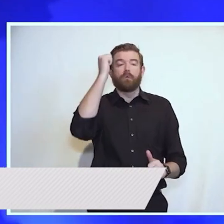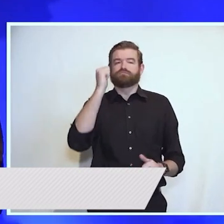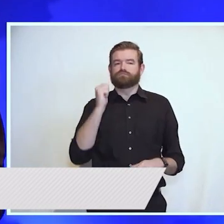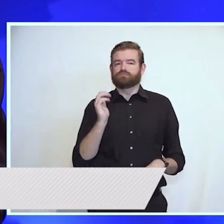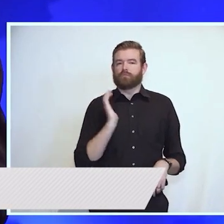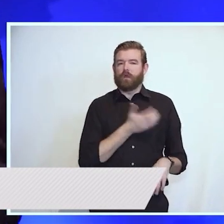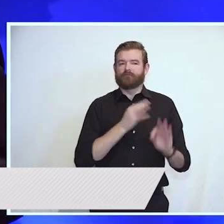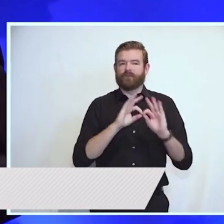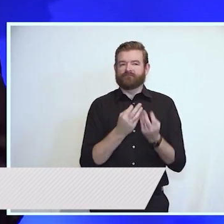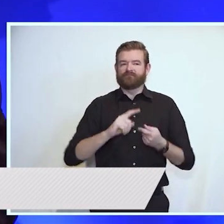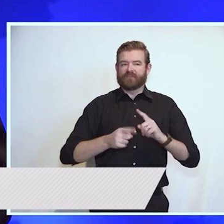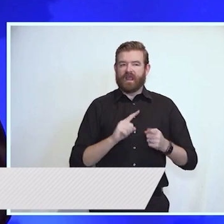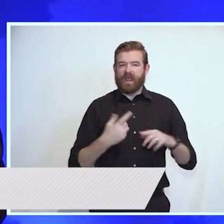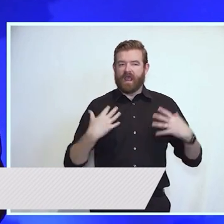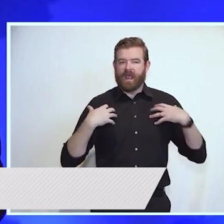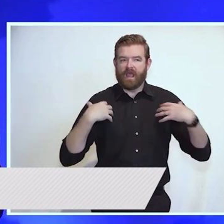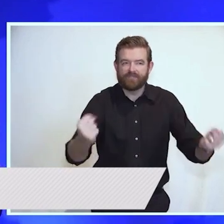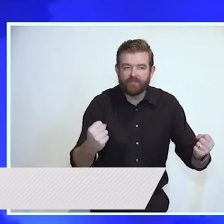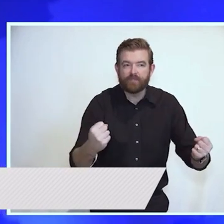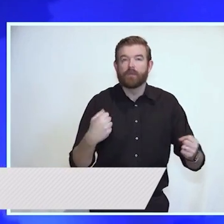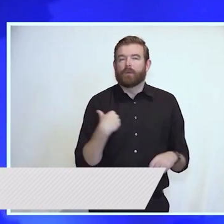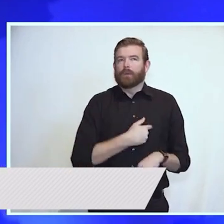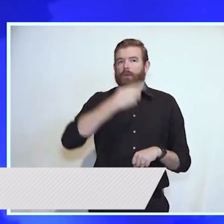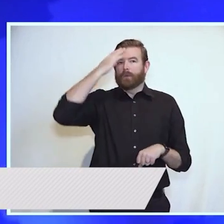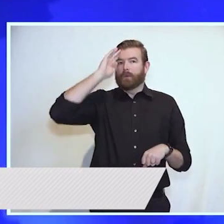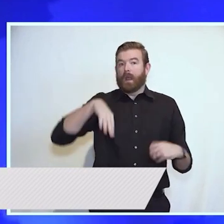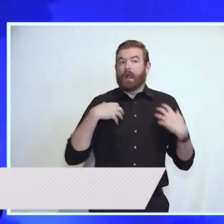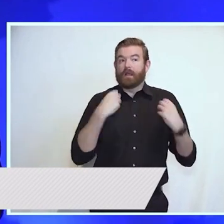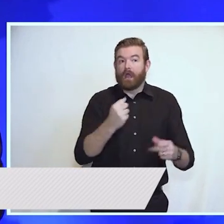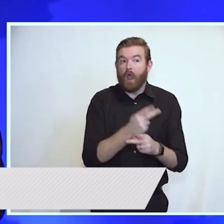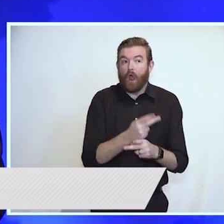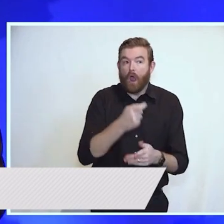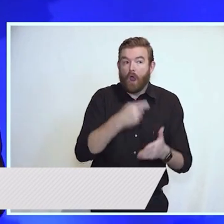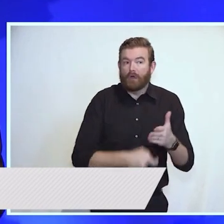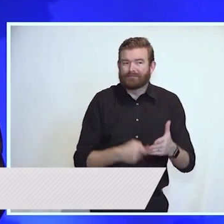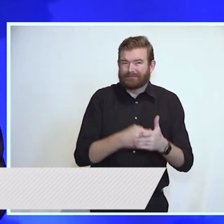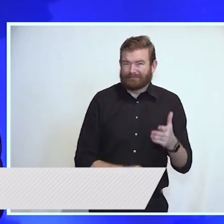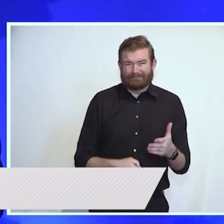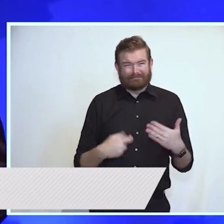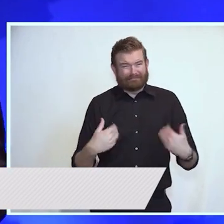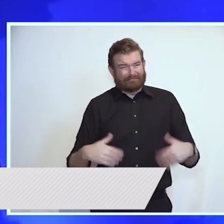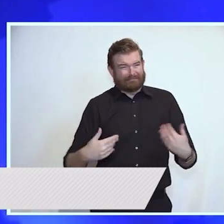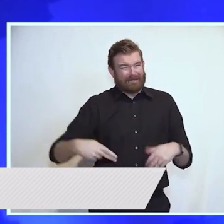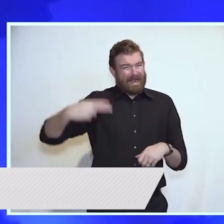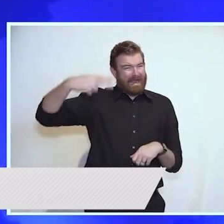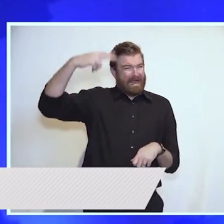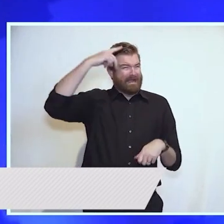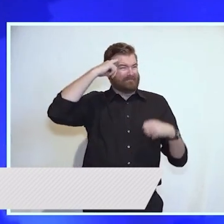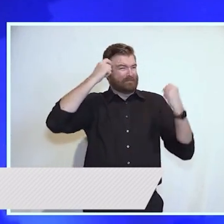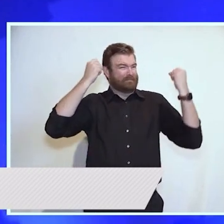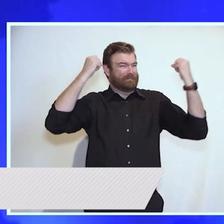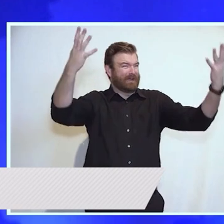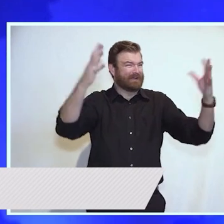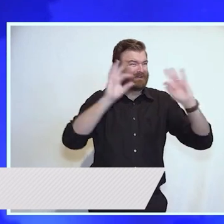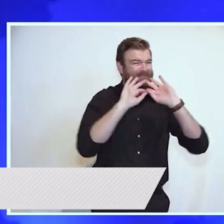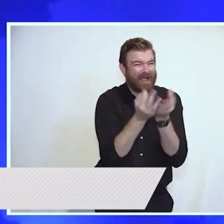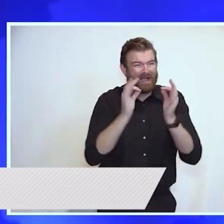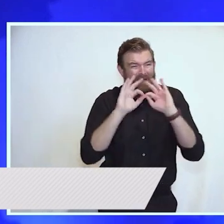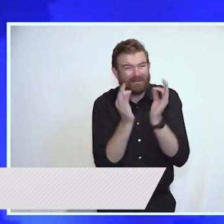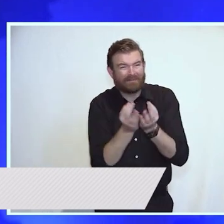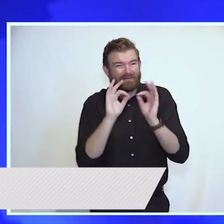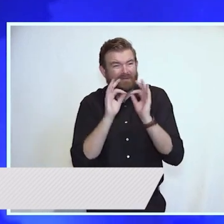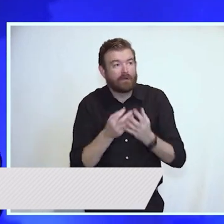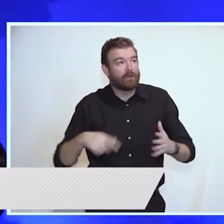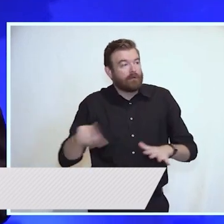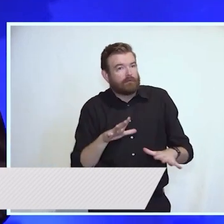know that the cost of healthcare remains a critical worry for many. And too many families are one illness away or one